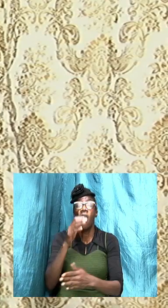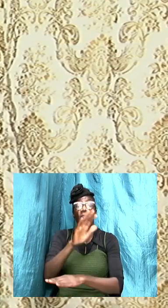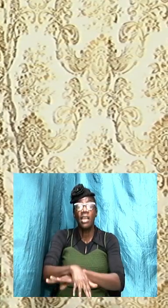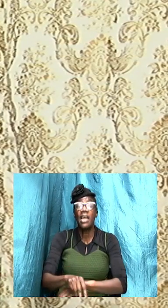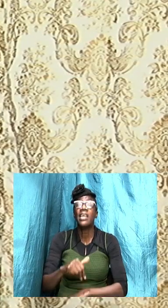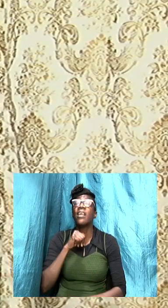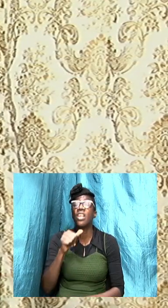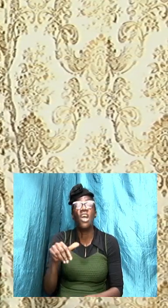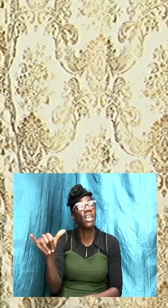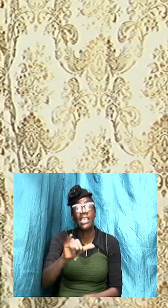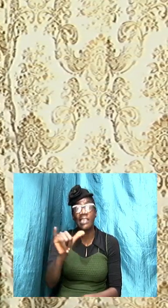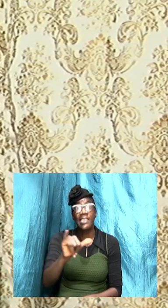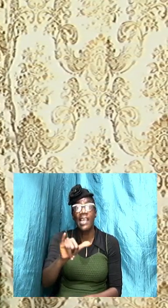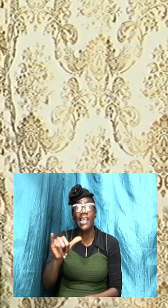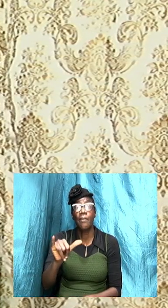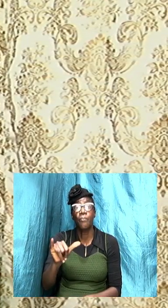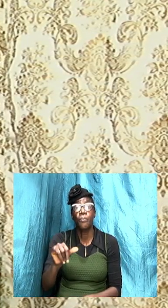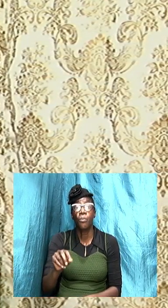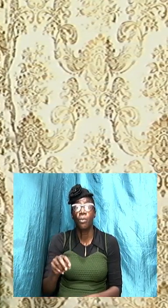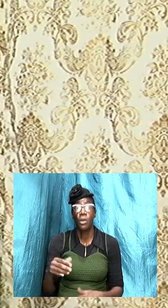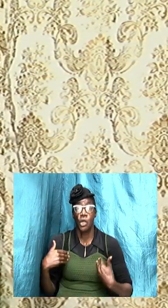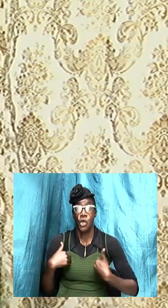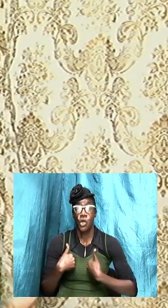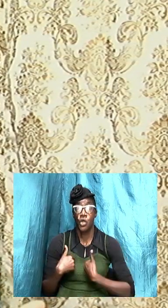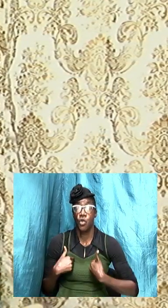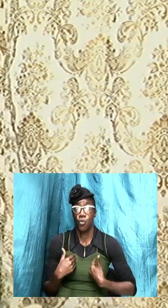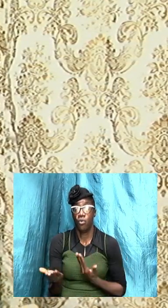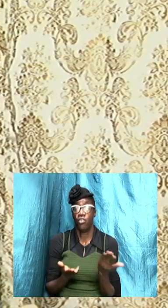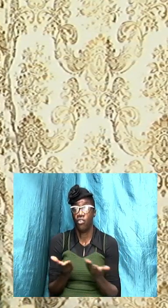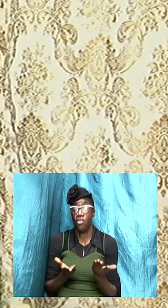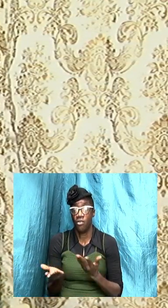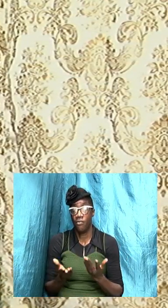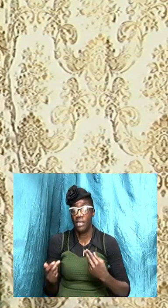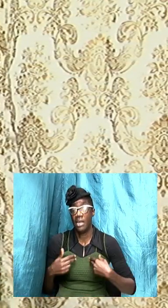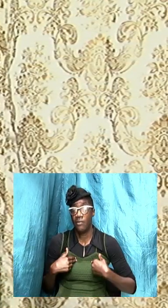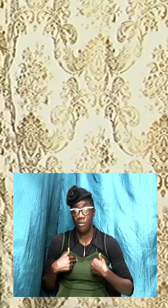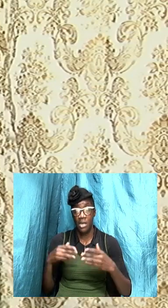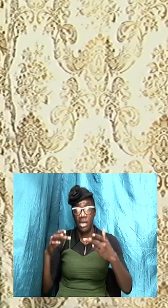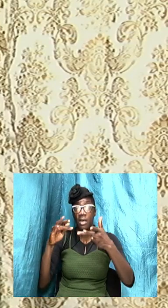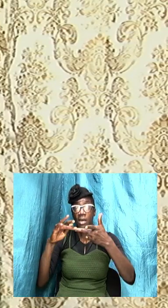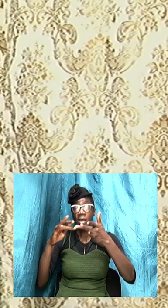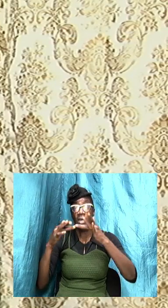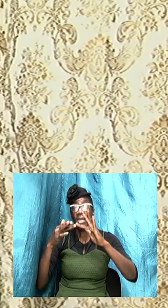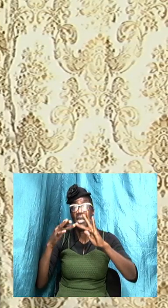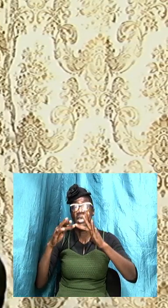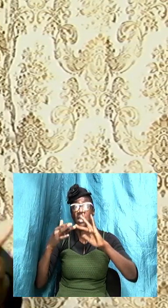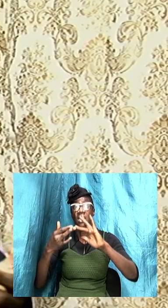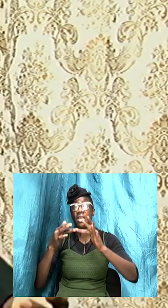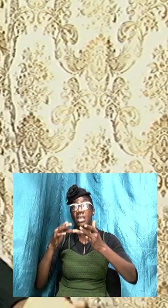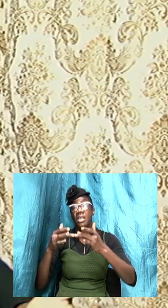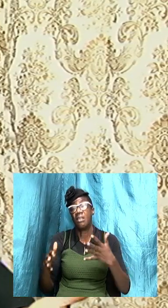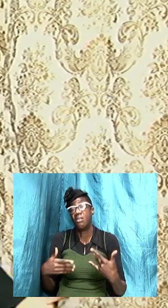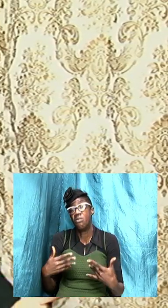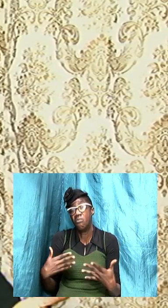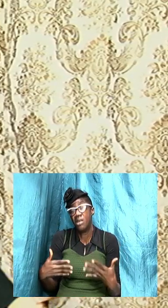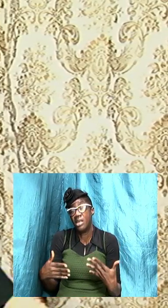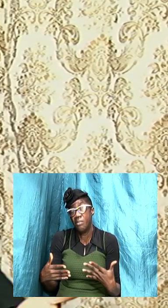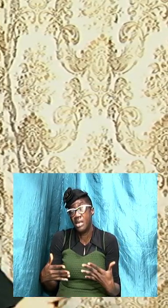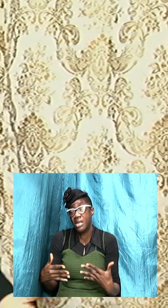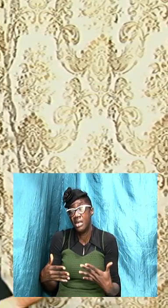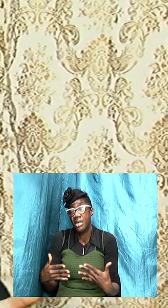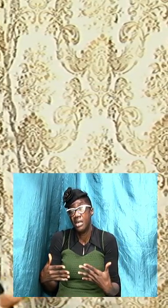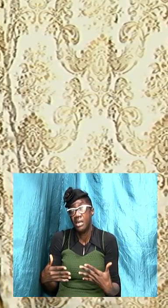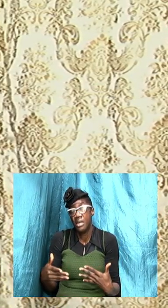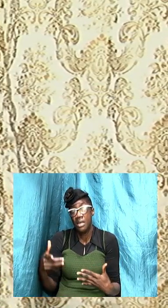not the same right youth service youths have to be streaming online that might be down their line